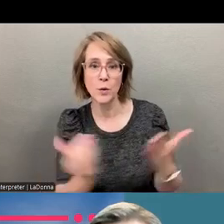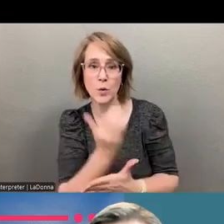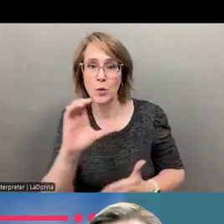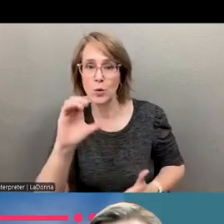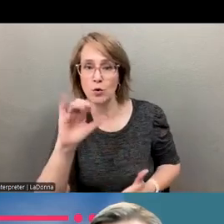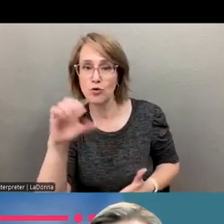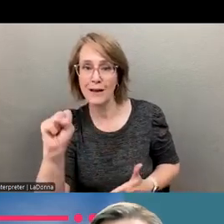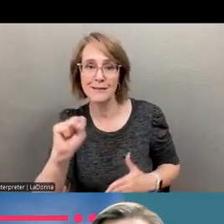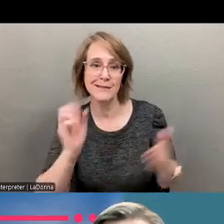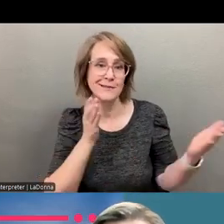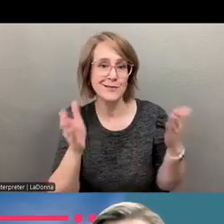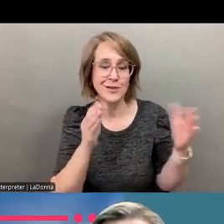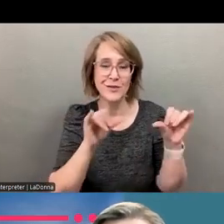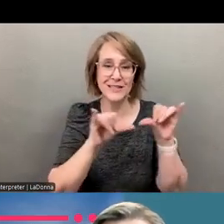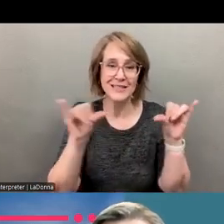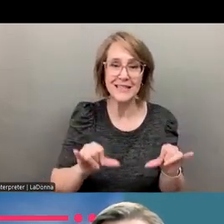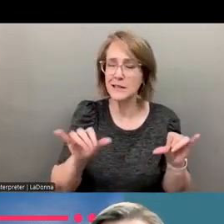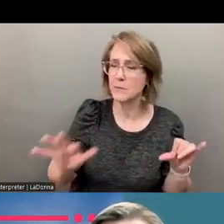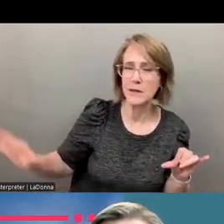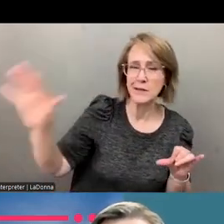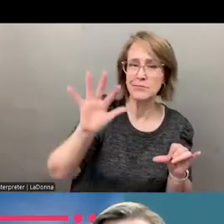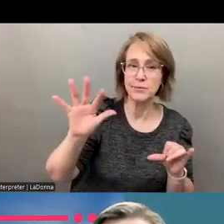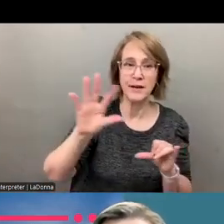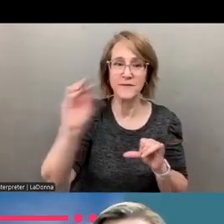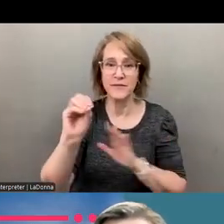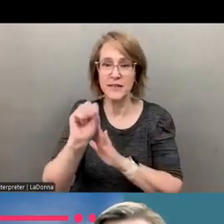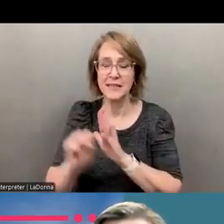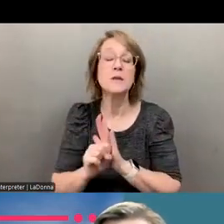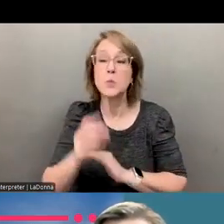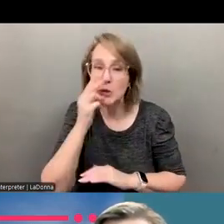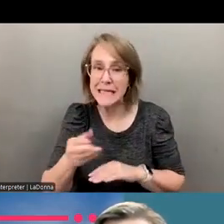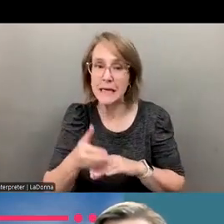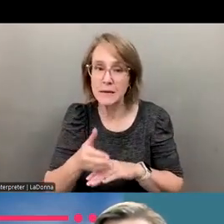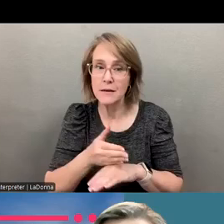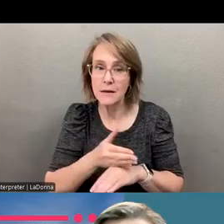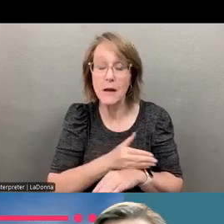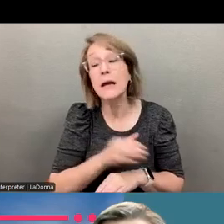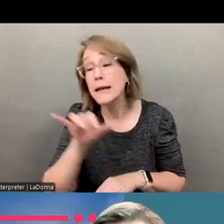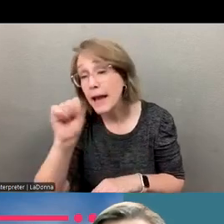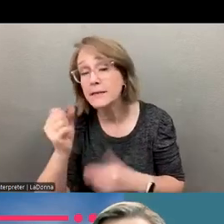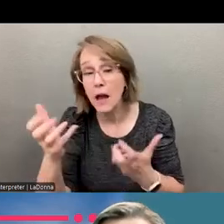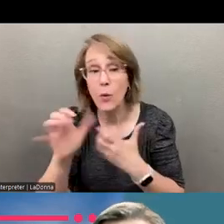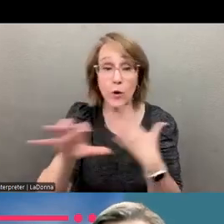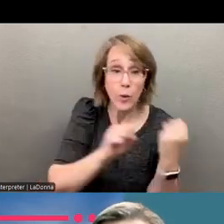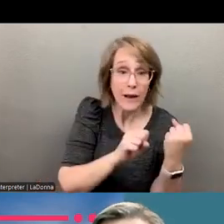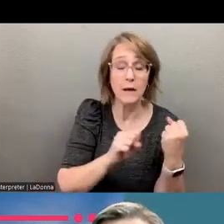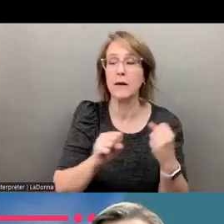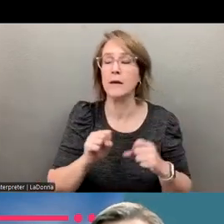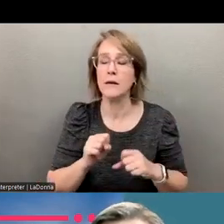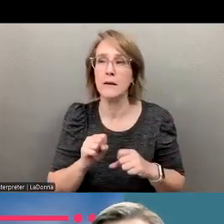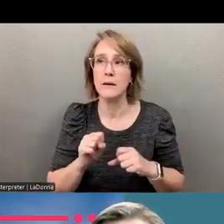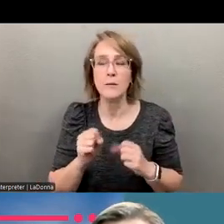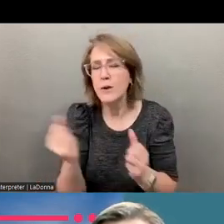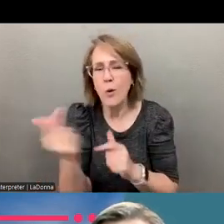systems in different states. And so, um, you know, we're making incremental progress. I wish it would move more quickly. I know we all would wish it would